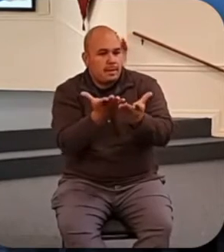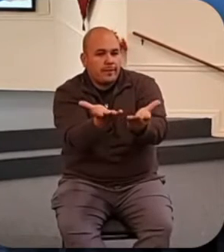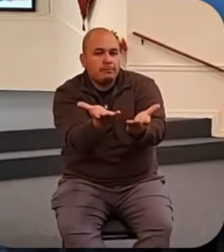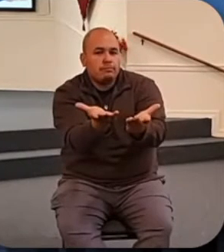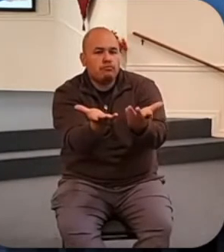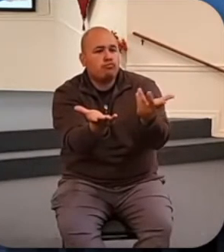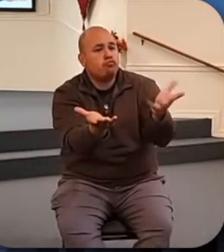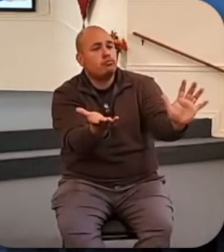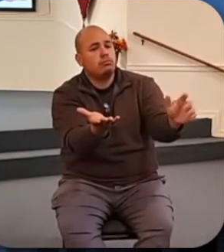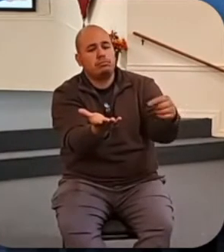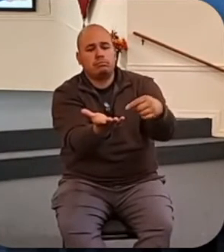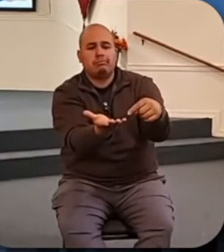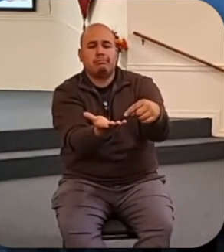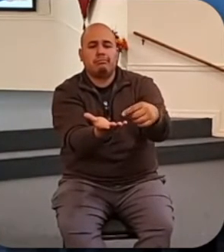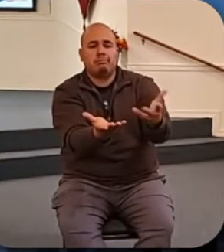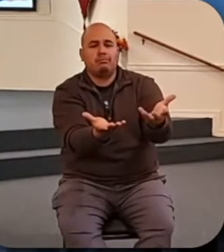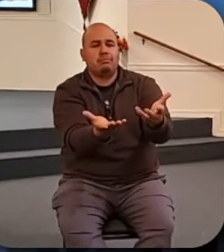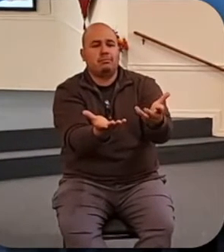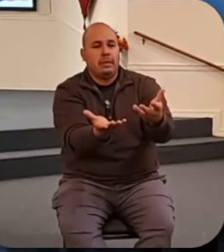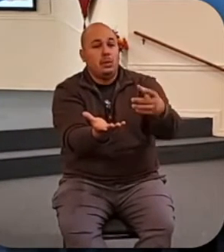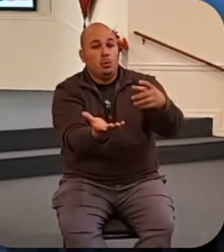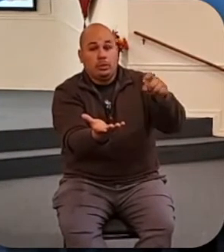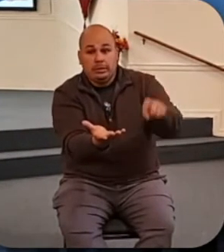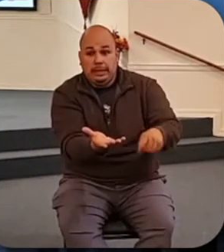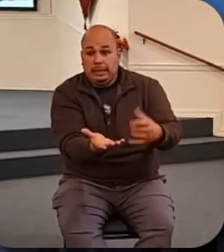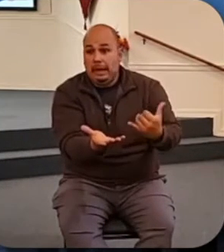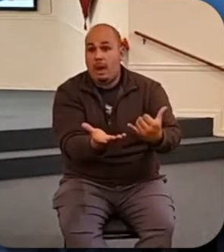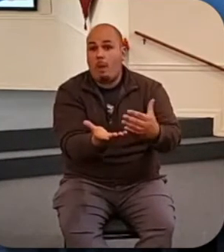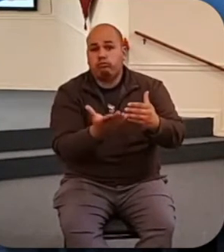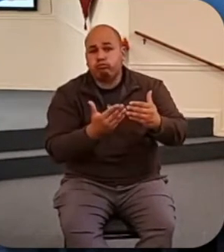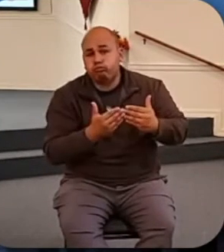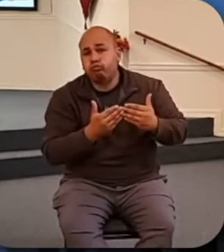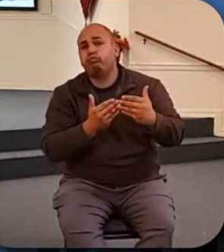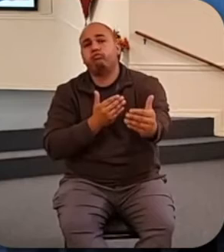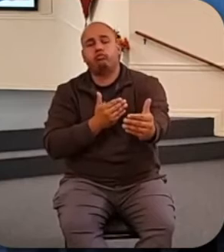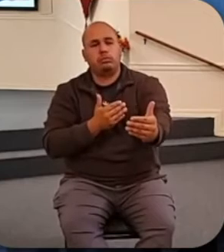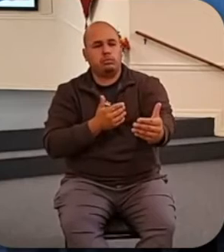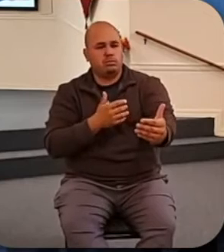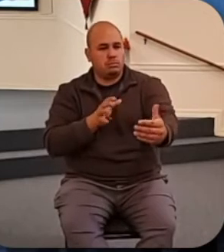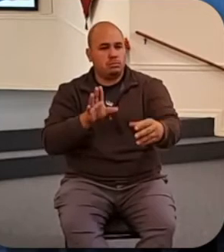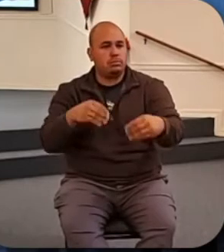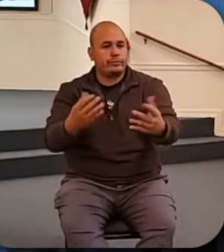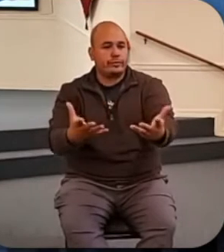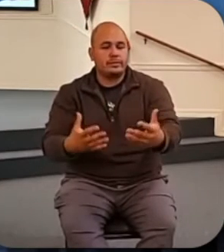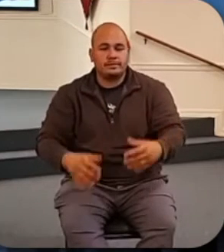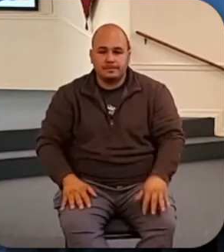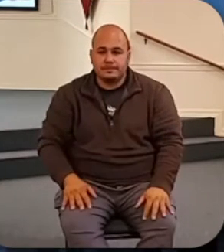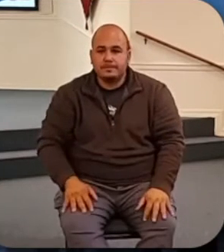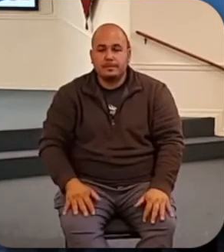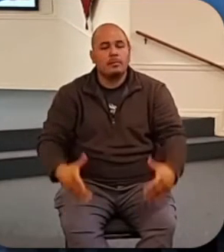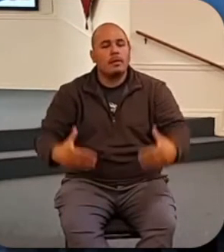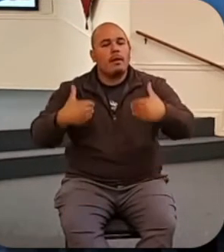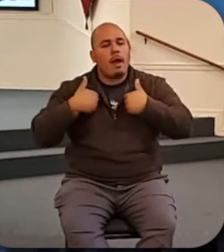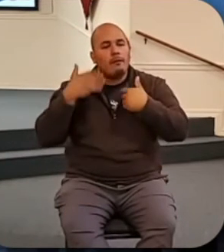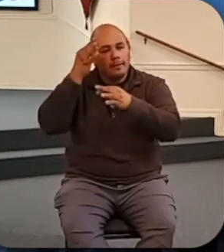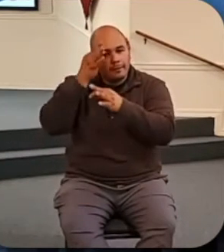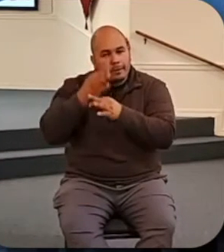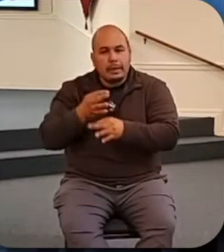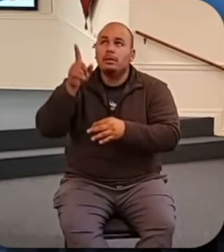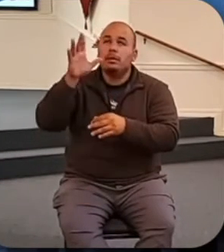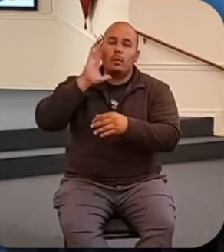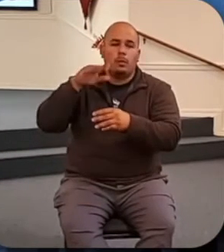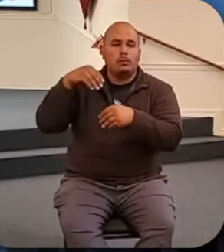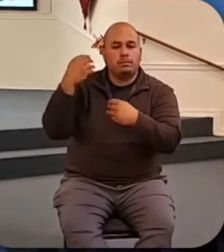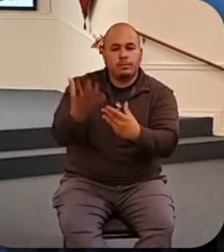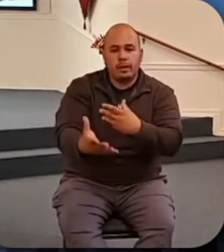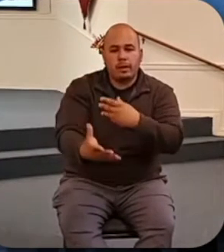make sure that you have what you need both now and eternally. And so having faith that God will provide what we need,